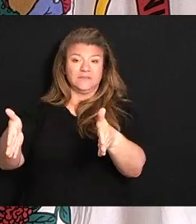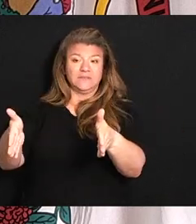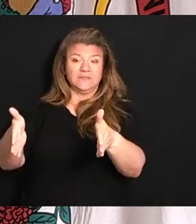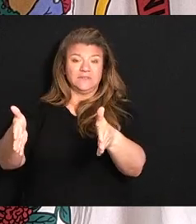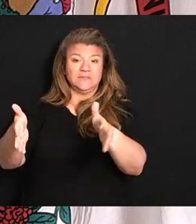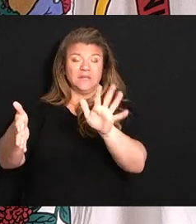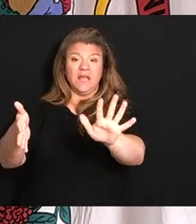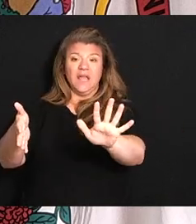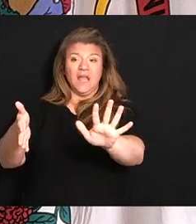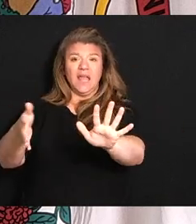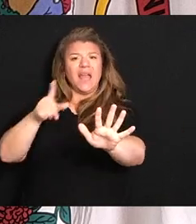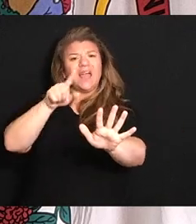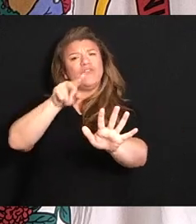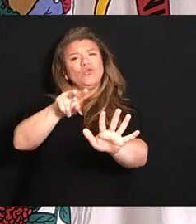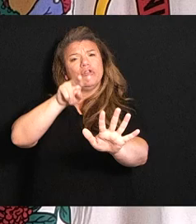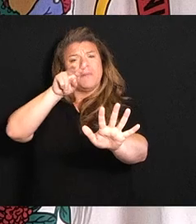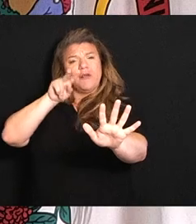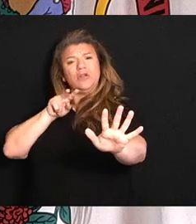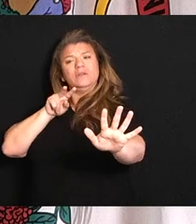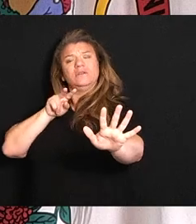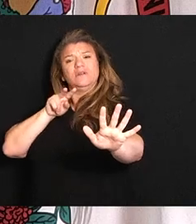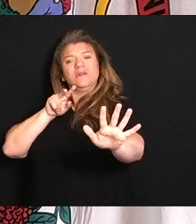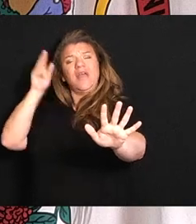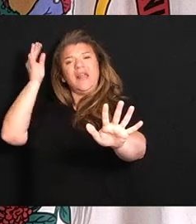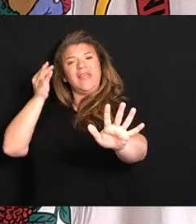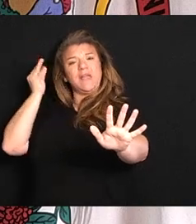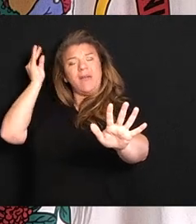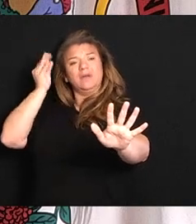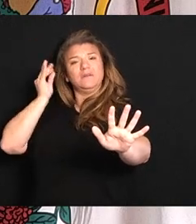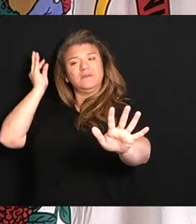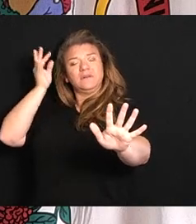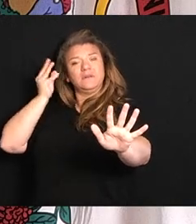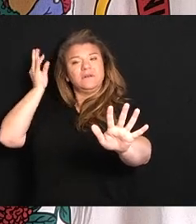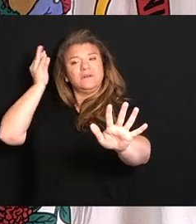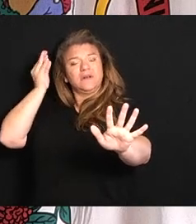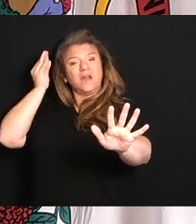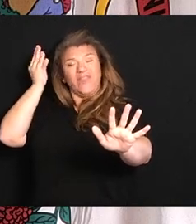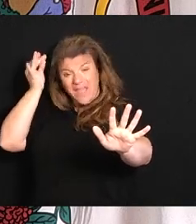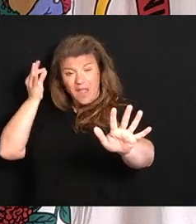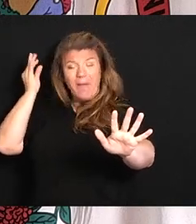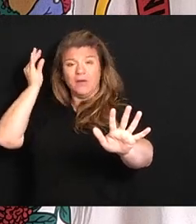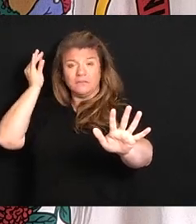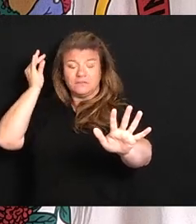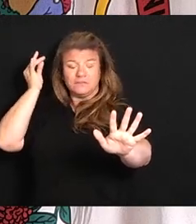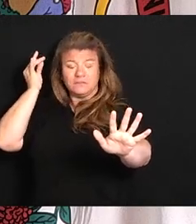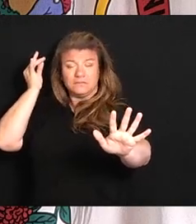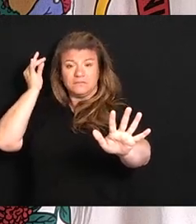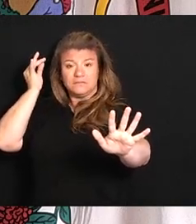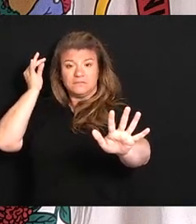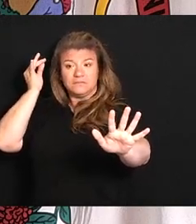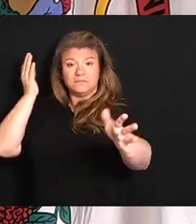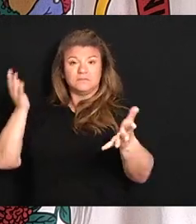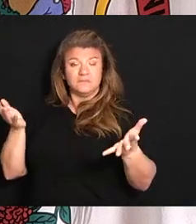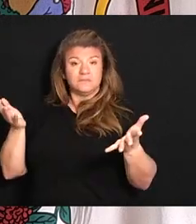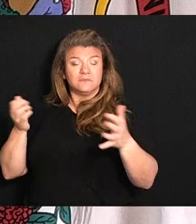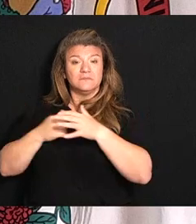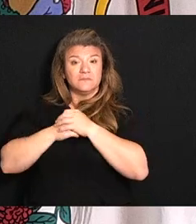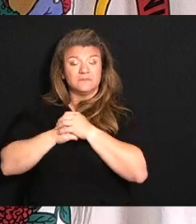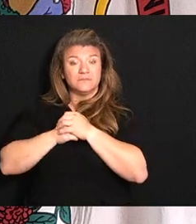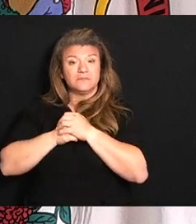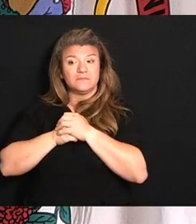if you just step back and just think about one thing, just all you've got to do is just think and say, you know, if you're